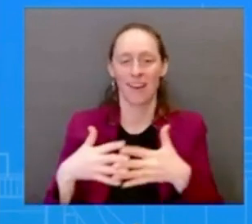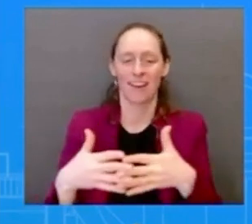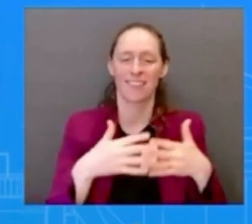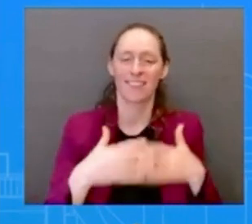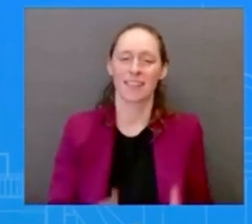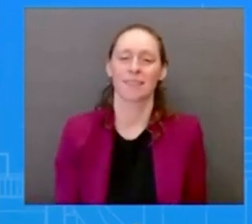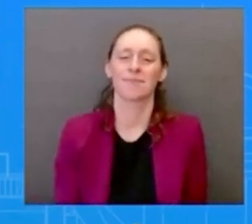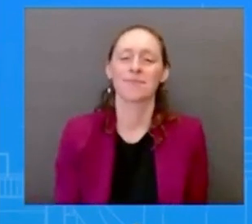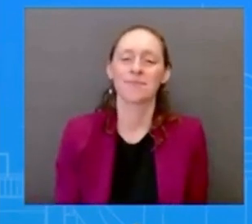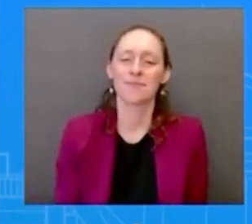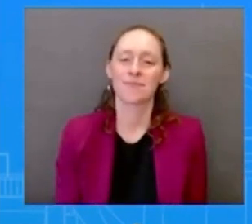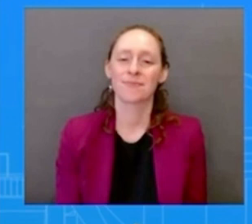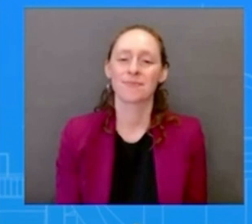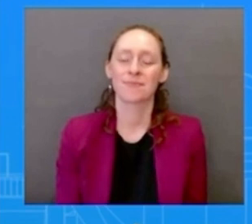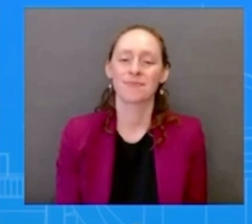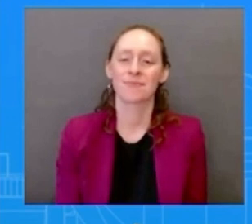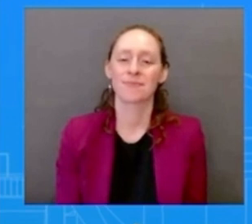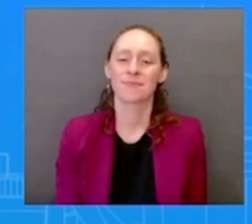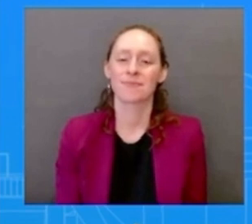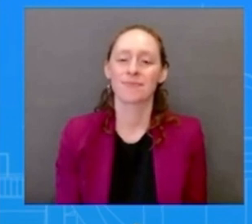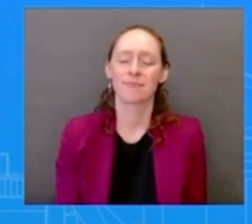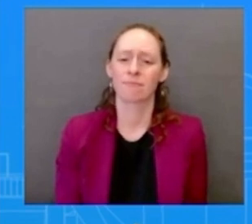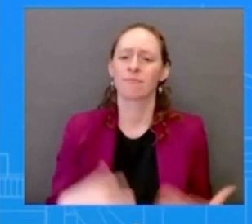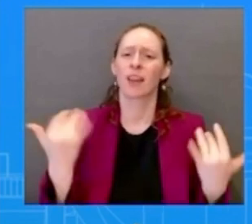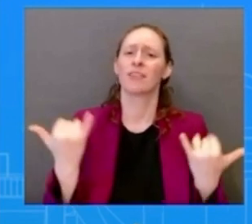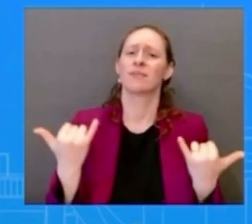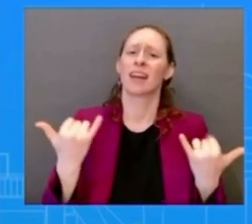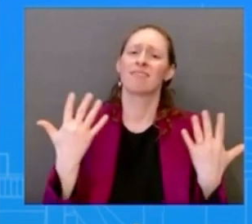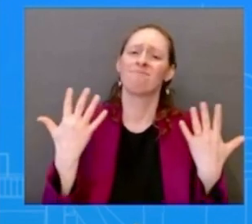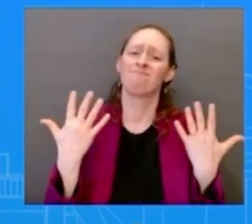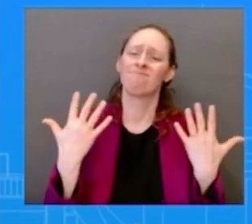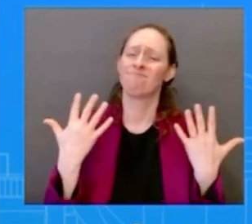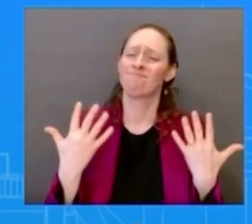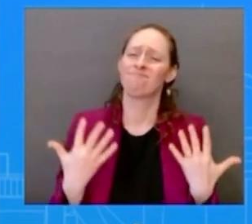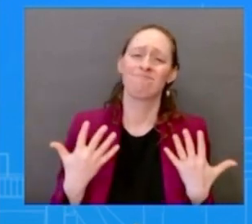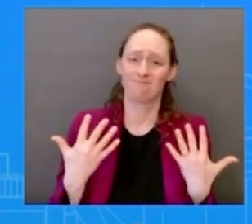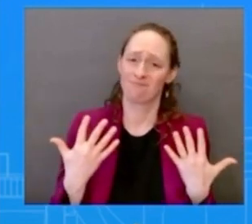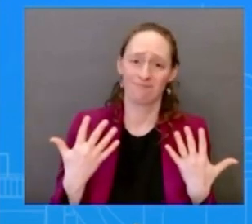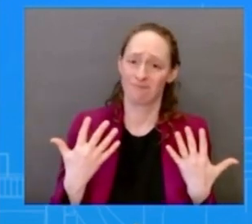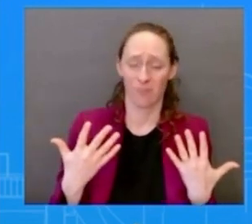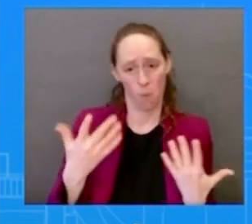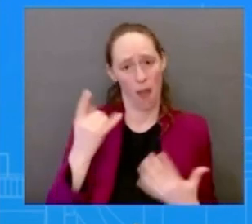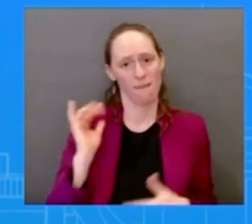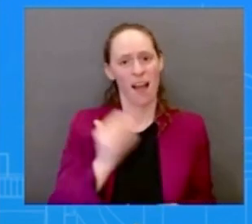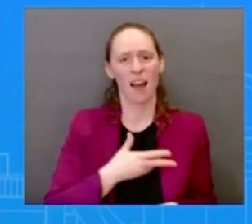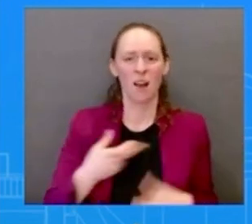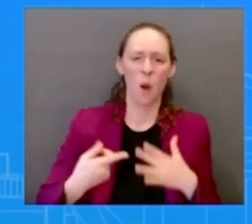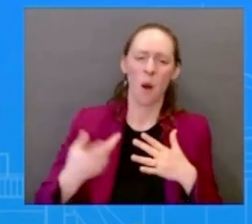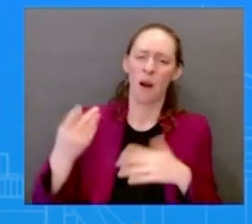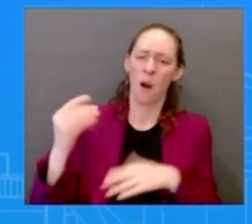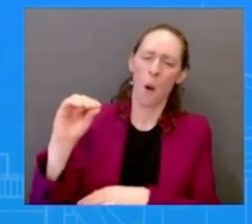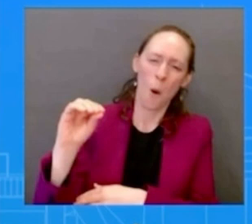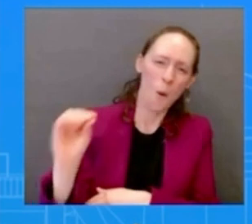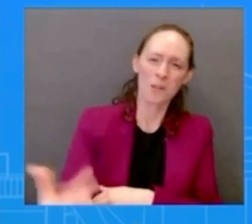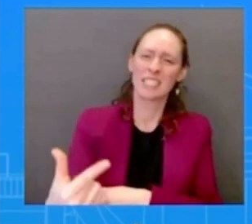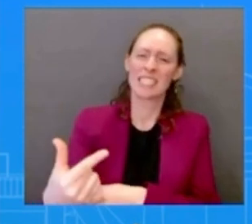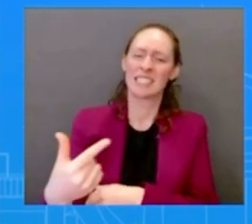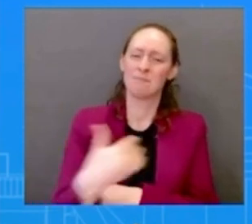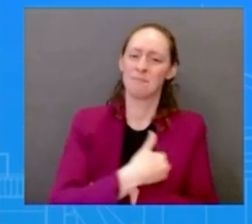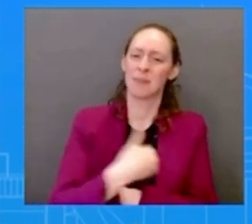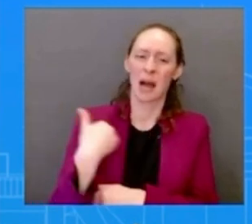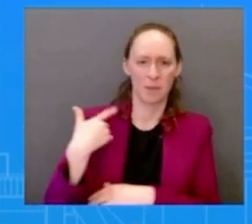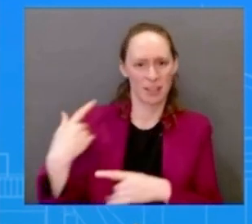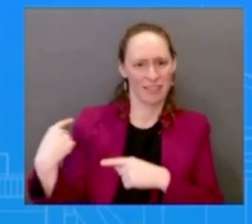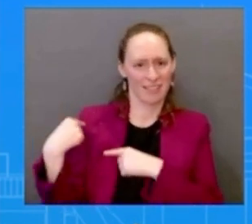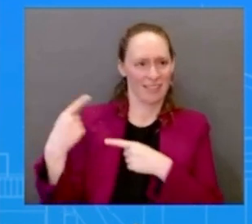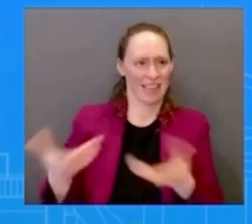ones one of our OGs uh members of our team uh Kevin Munoz who is sitting right here many of you know him he was